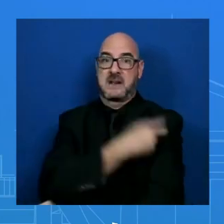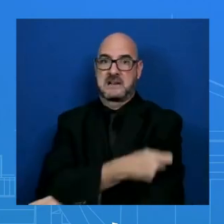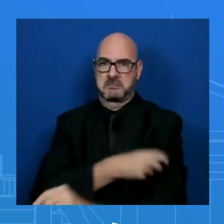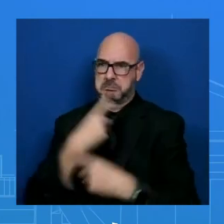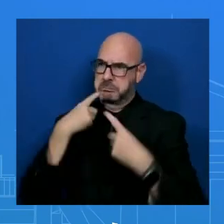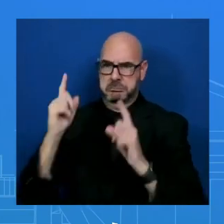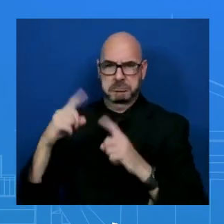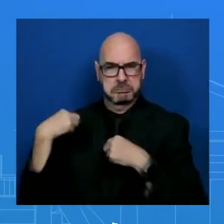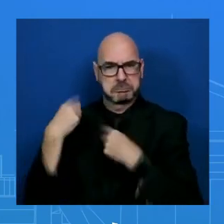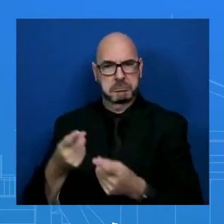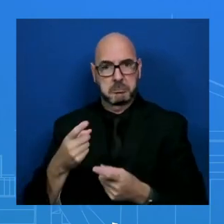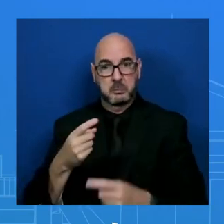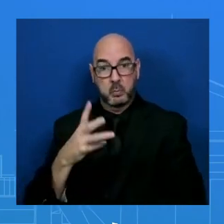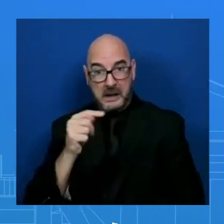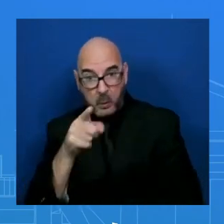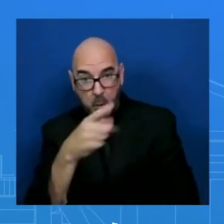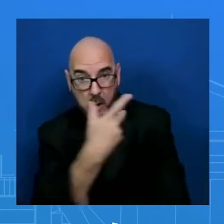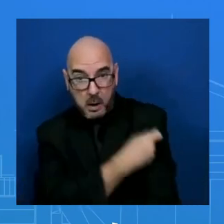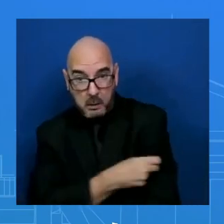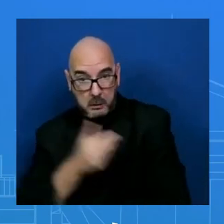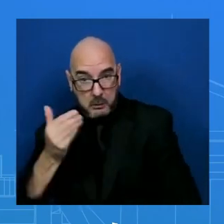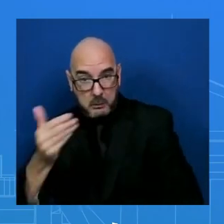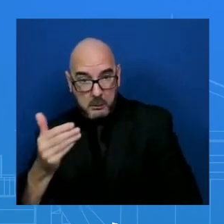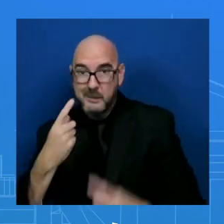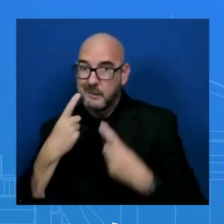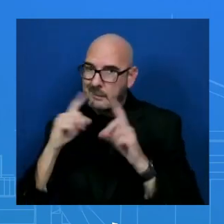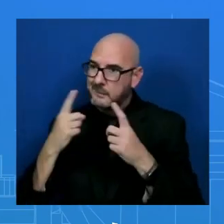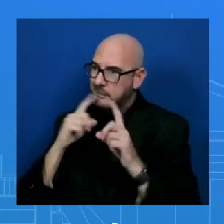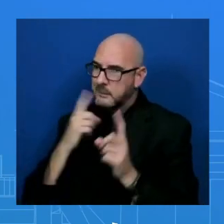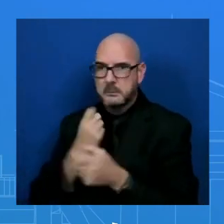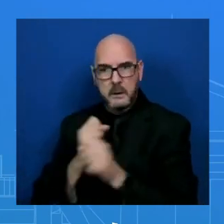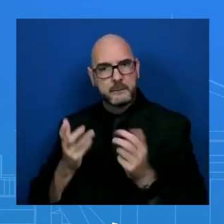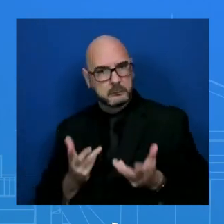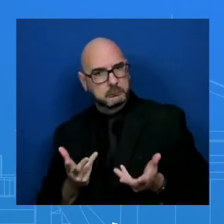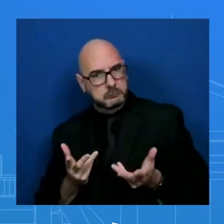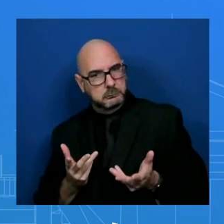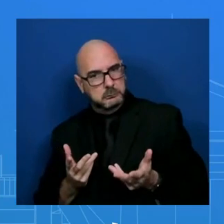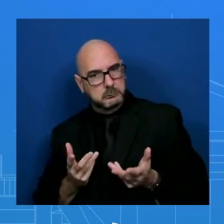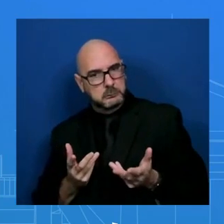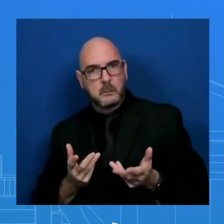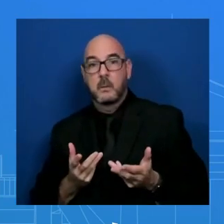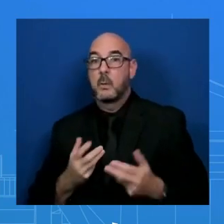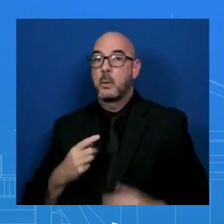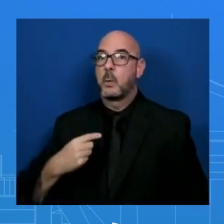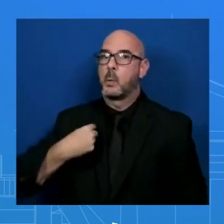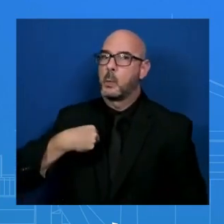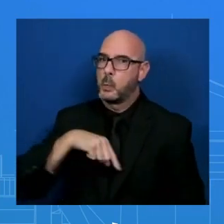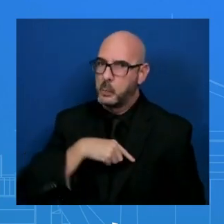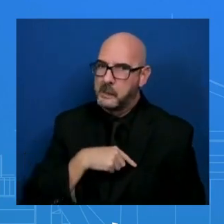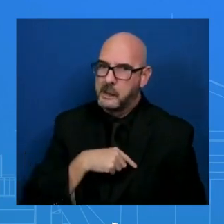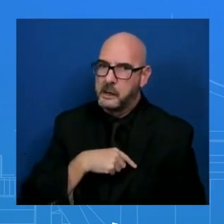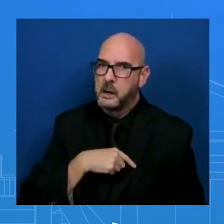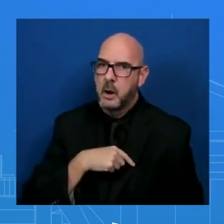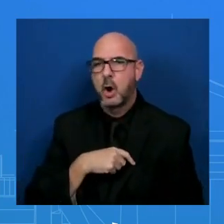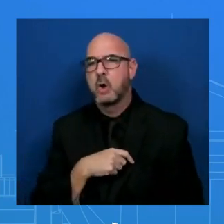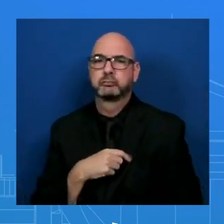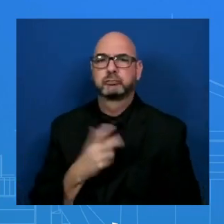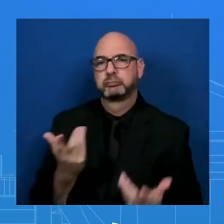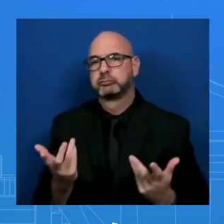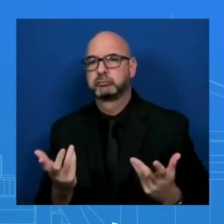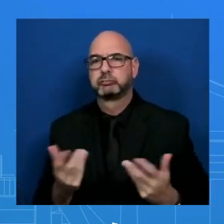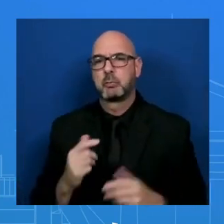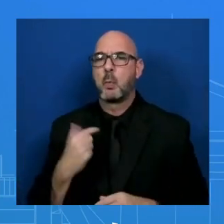that works. And so that's where I'll certainly leave that. But look, we have seen –